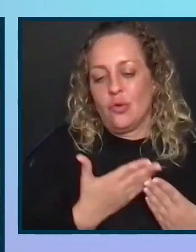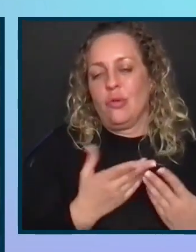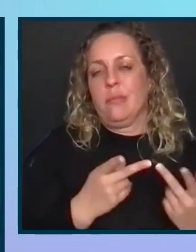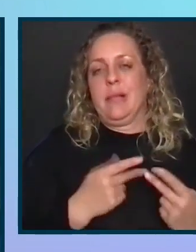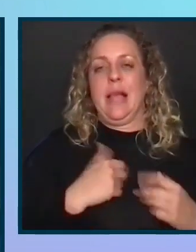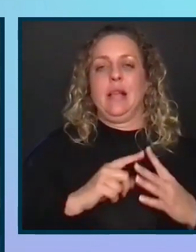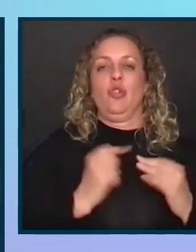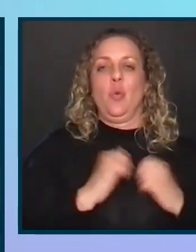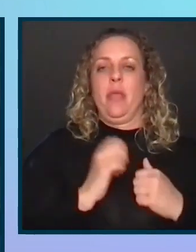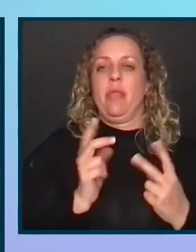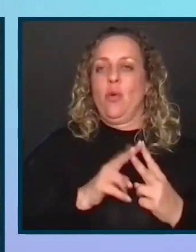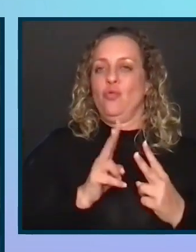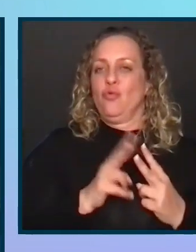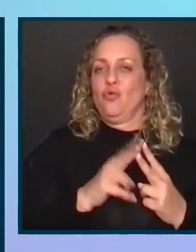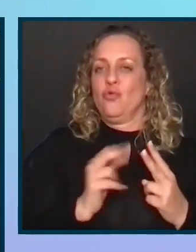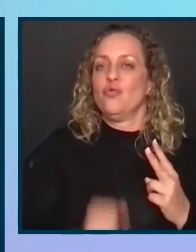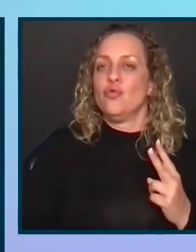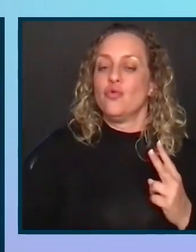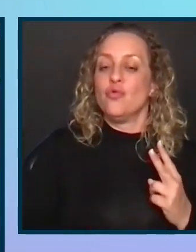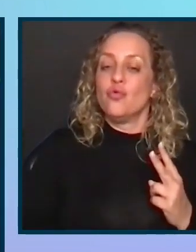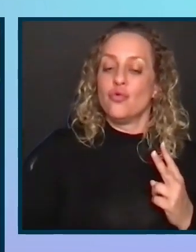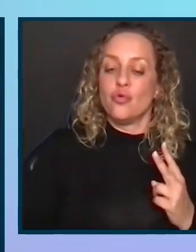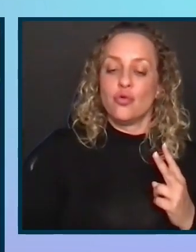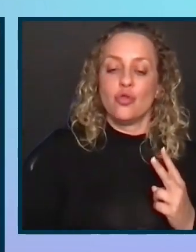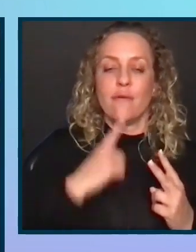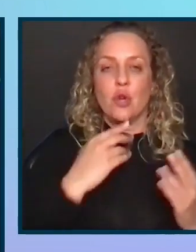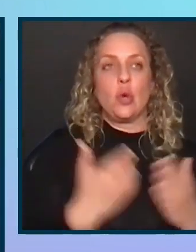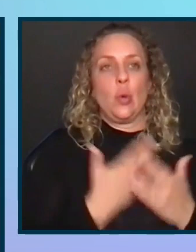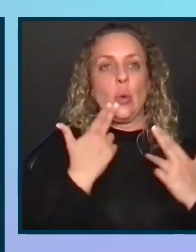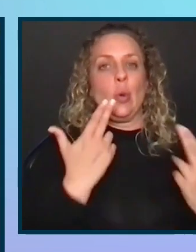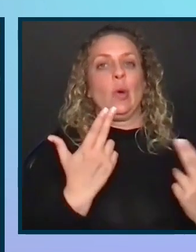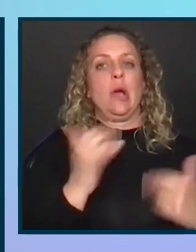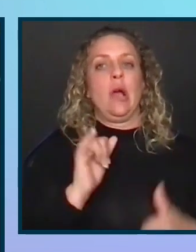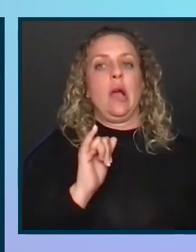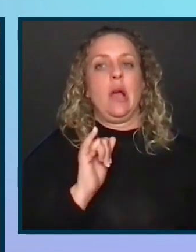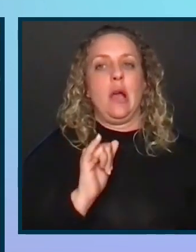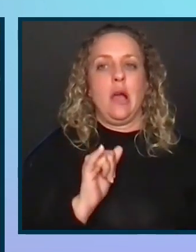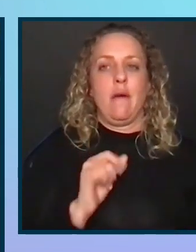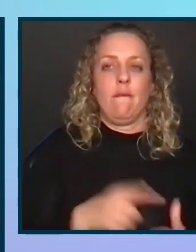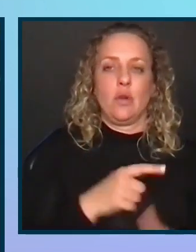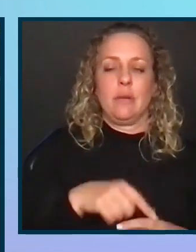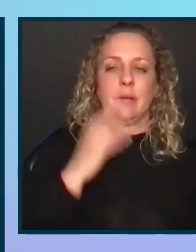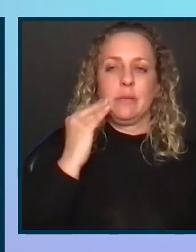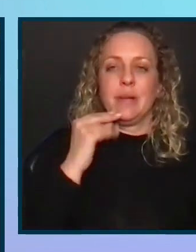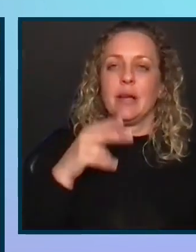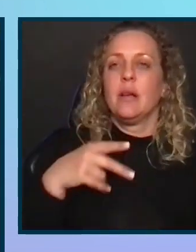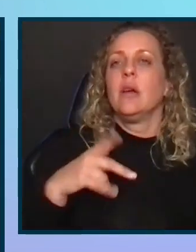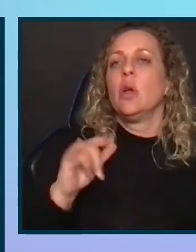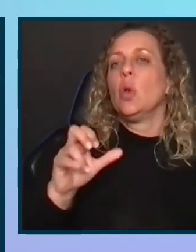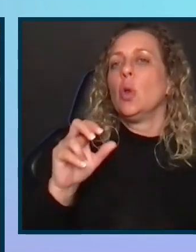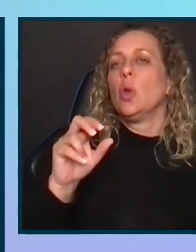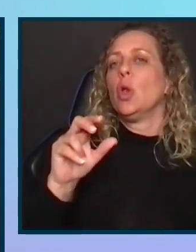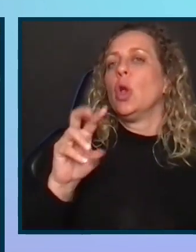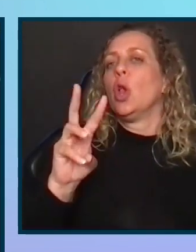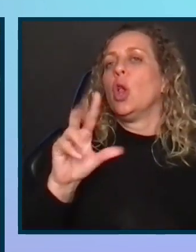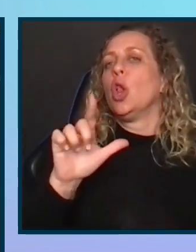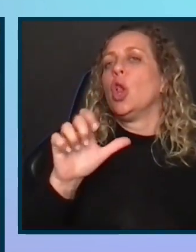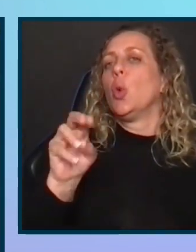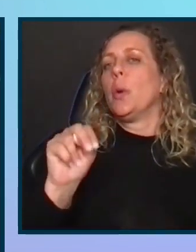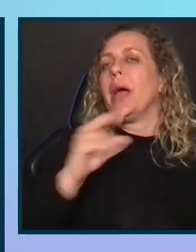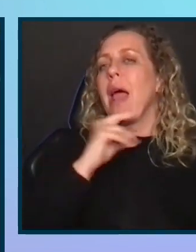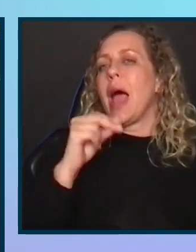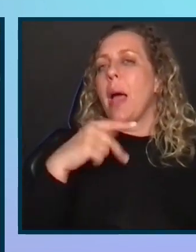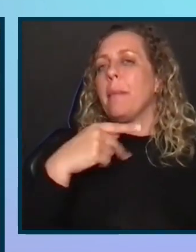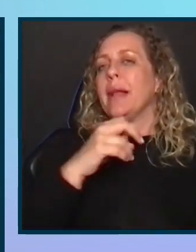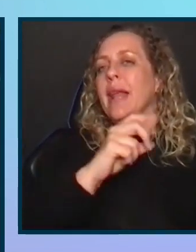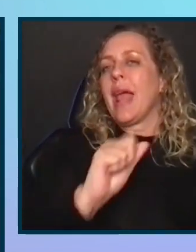least I started with. Okay. So good for newcomers. And Llewellyn and PDA are very historical, meaning they were